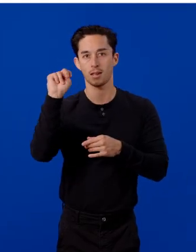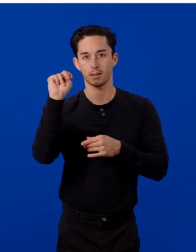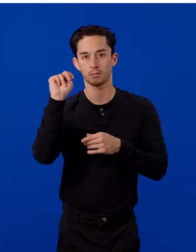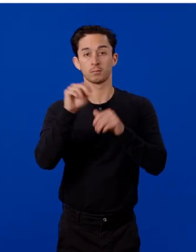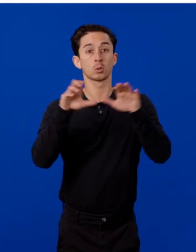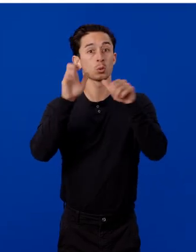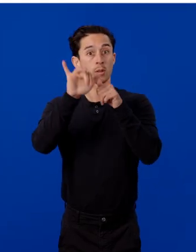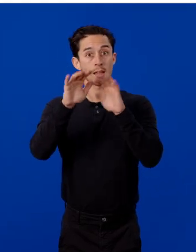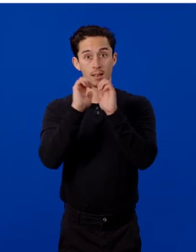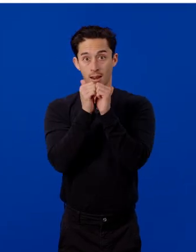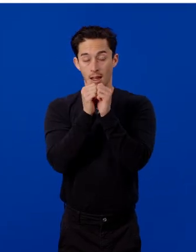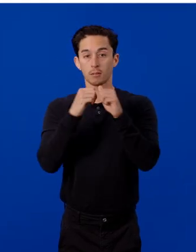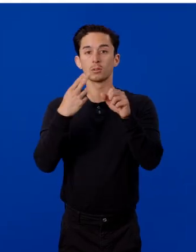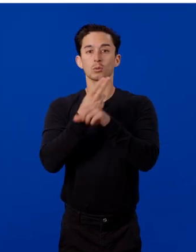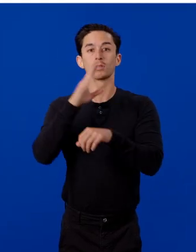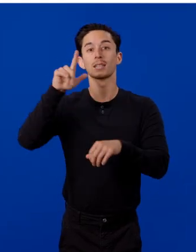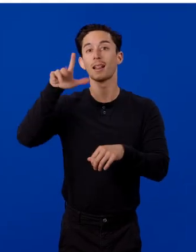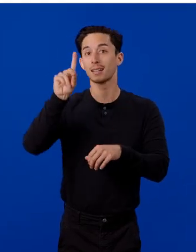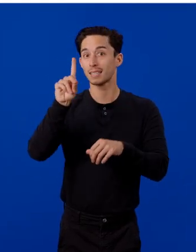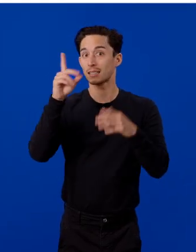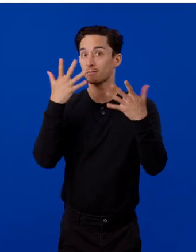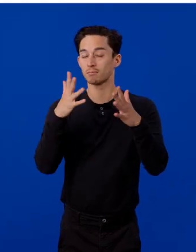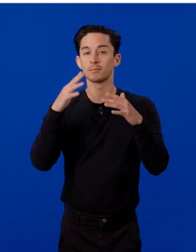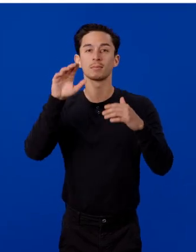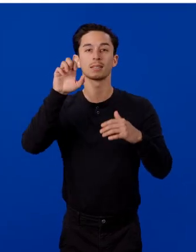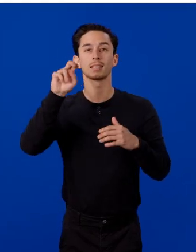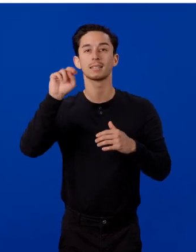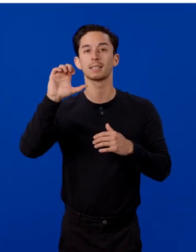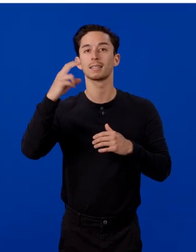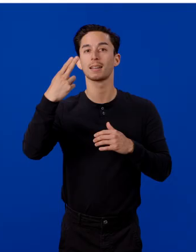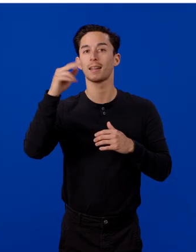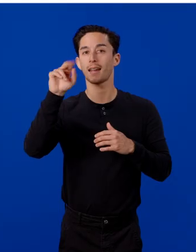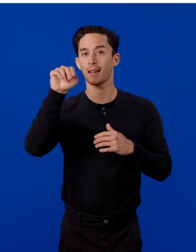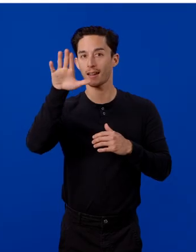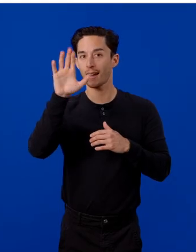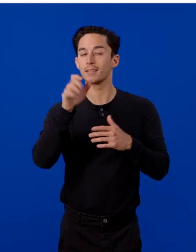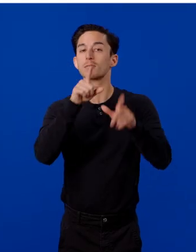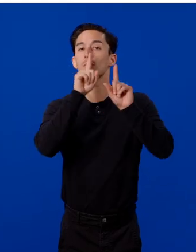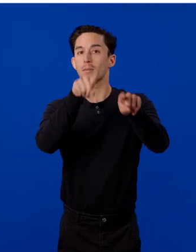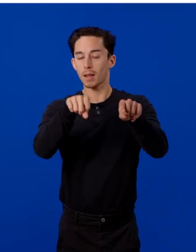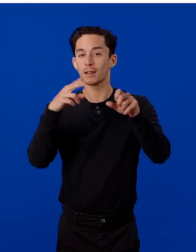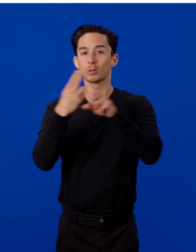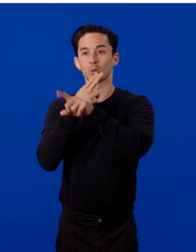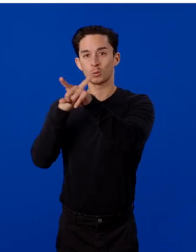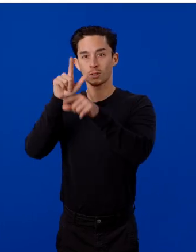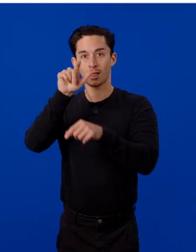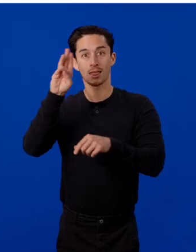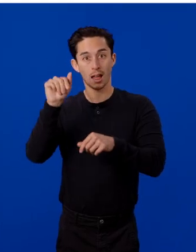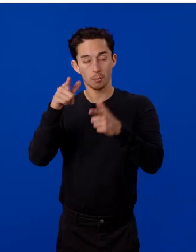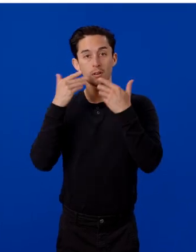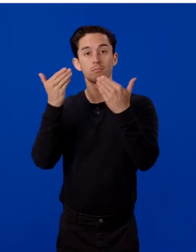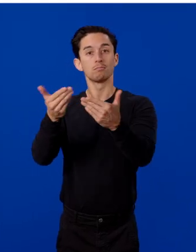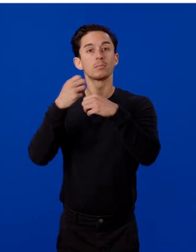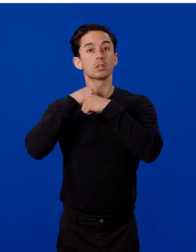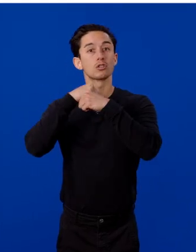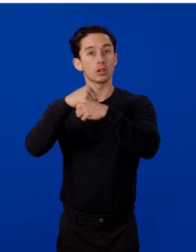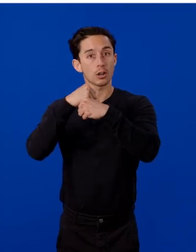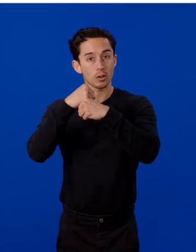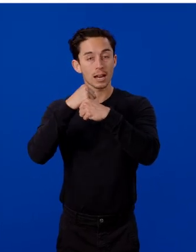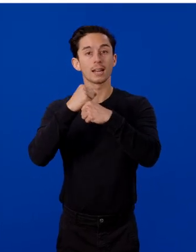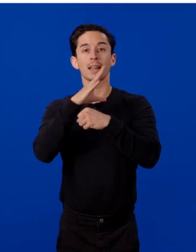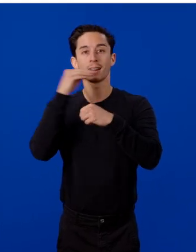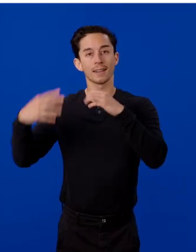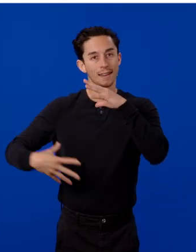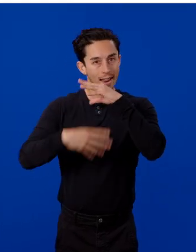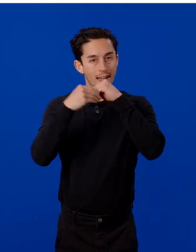we can just use the COT enhance command where you can use LAMA to generate and add chain